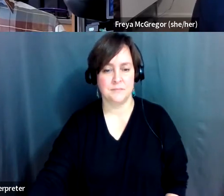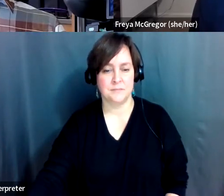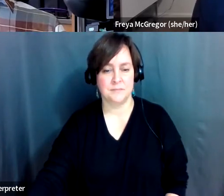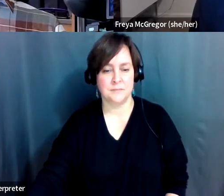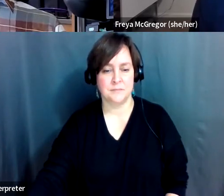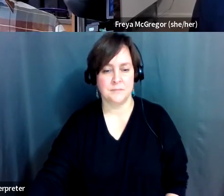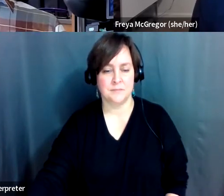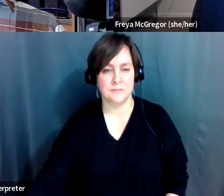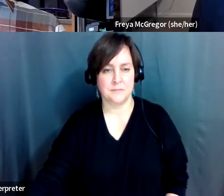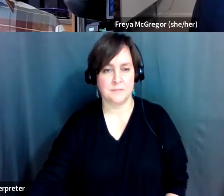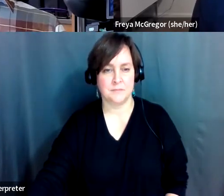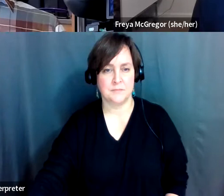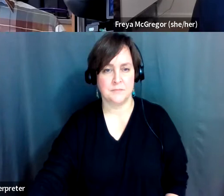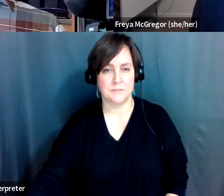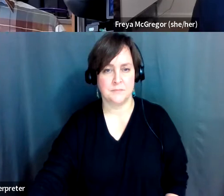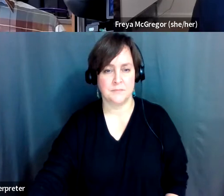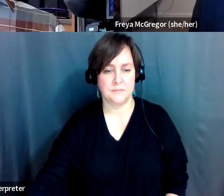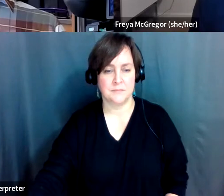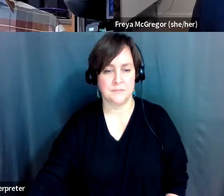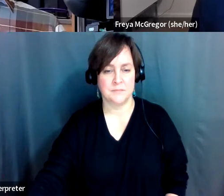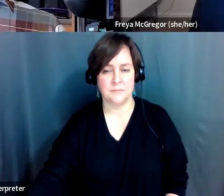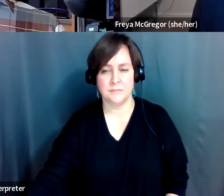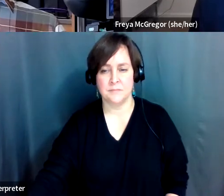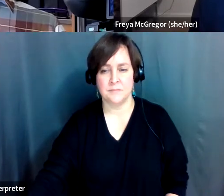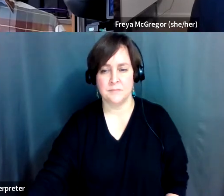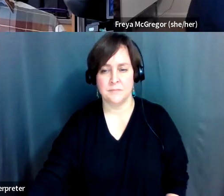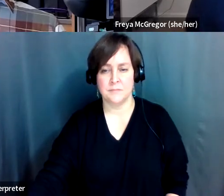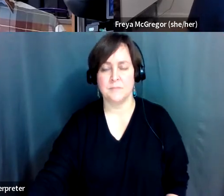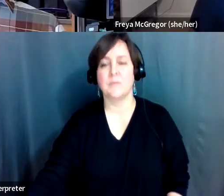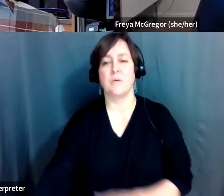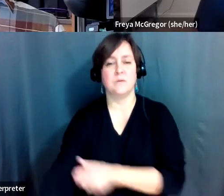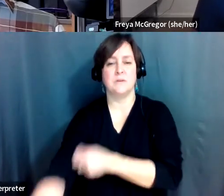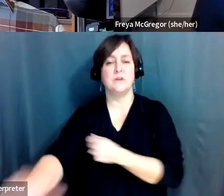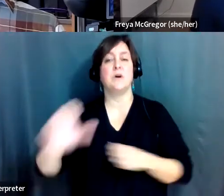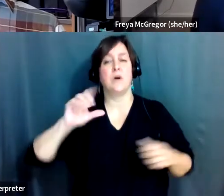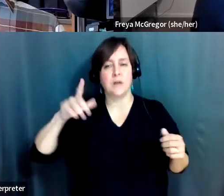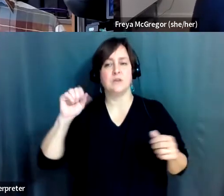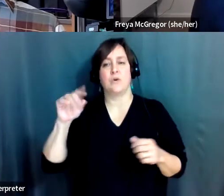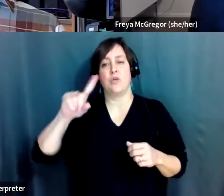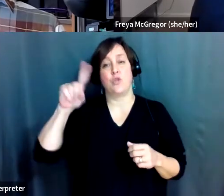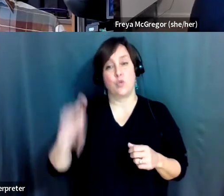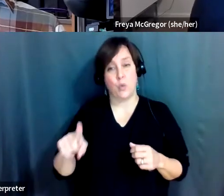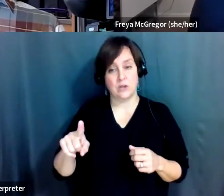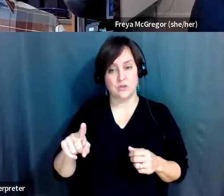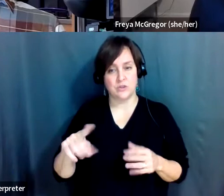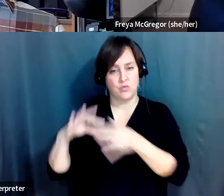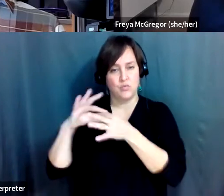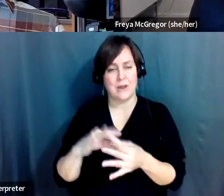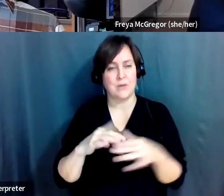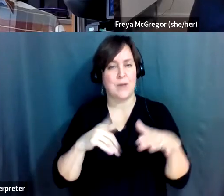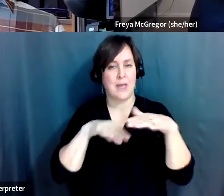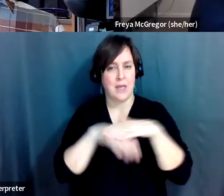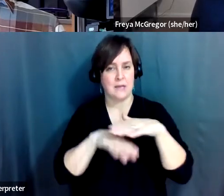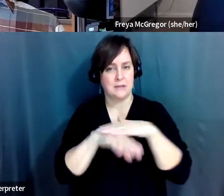uh, yes. So, so, so the question that's related to the access,